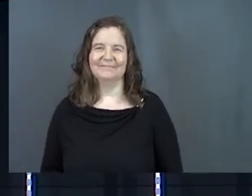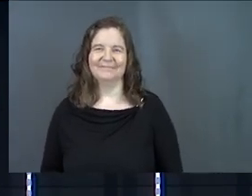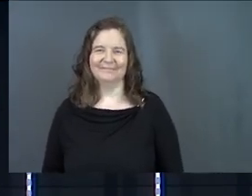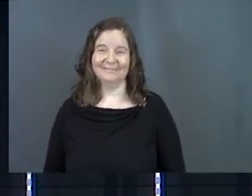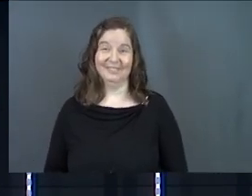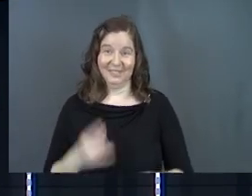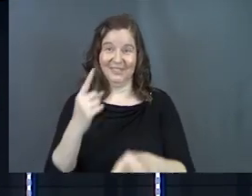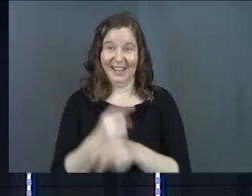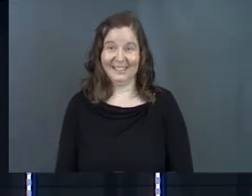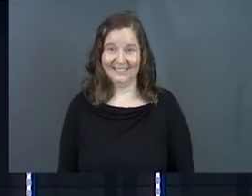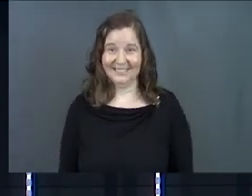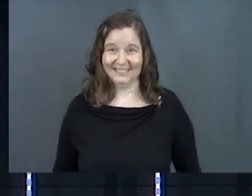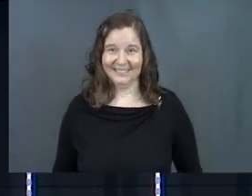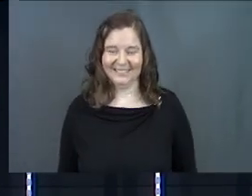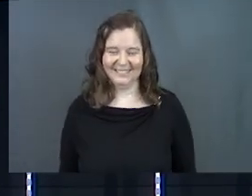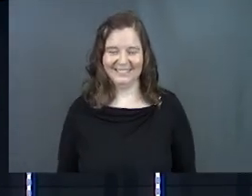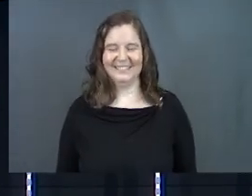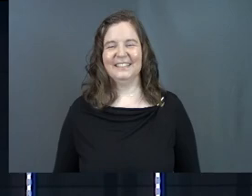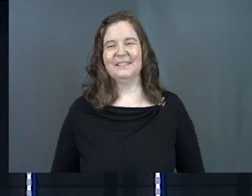All right.